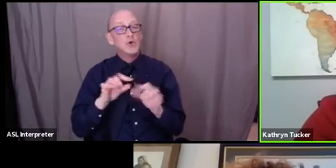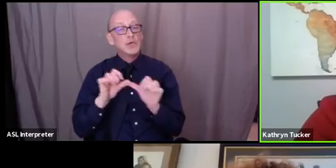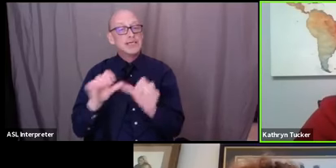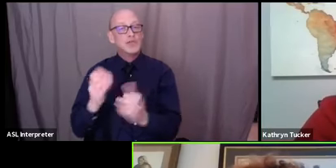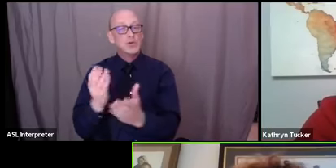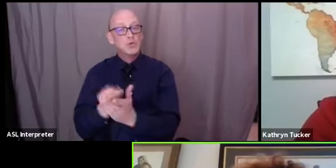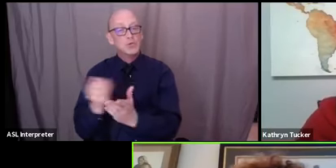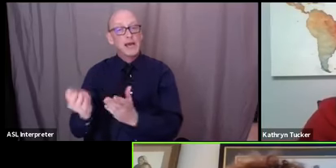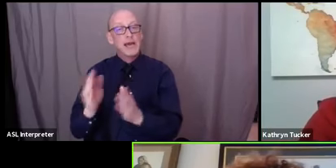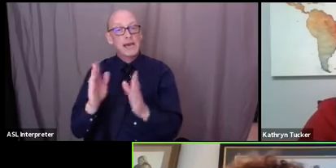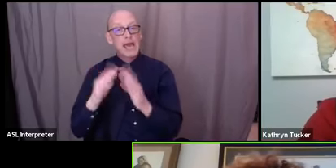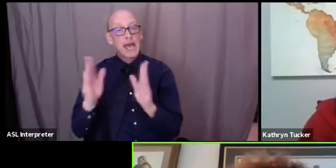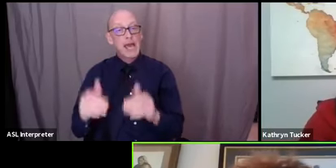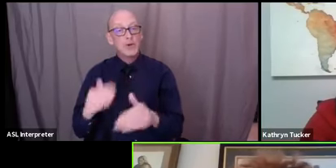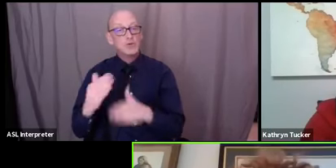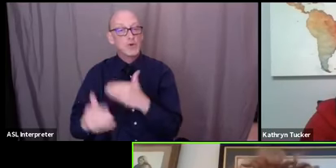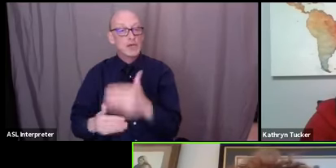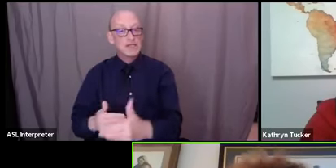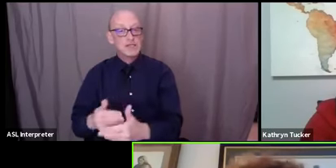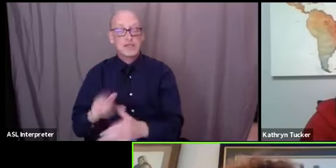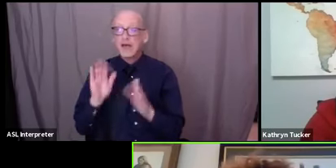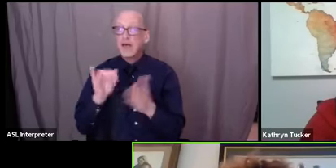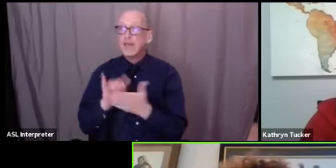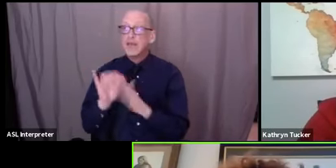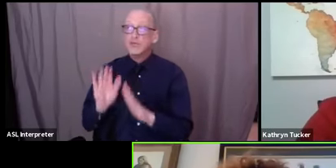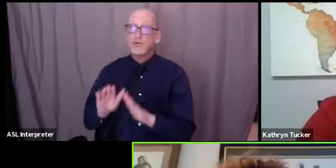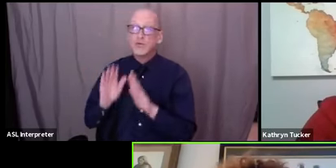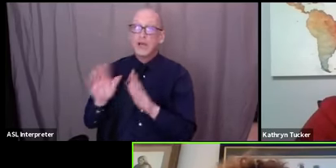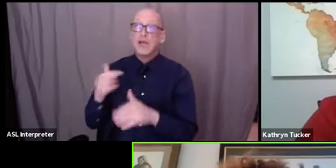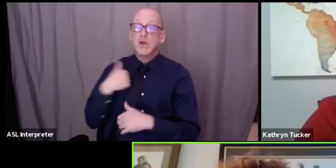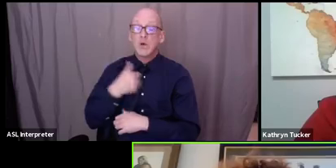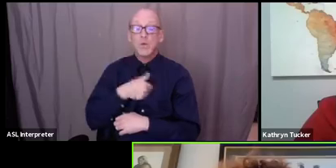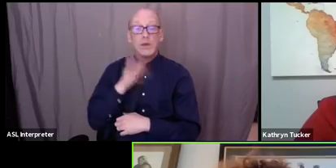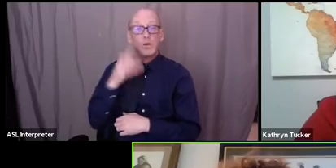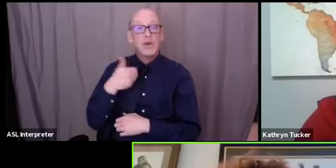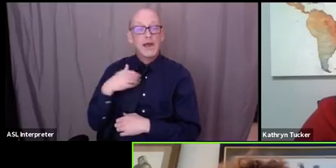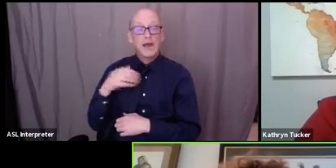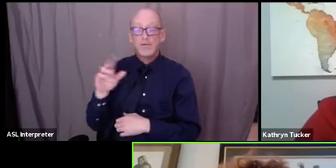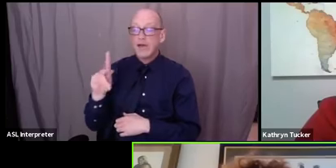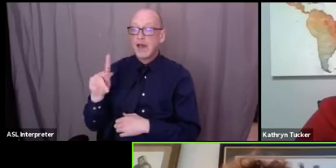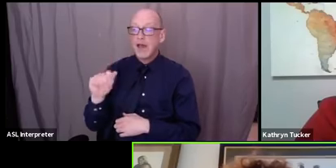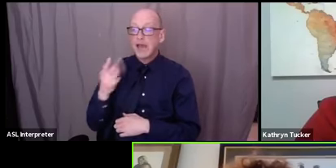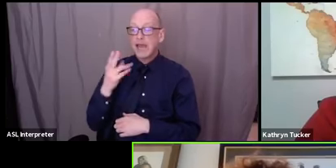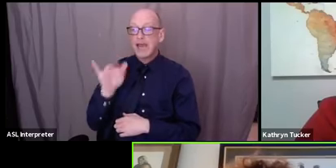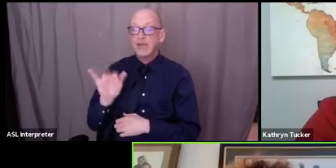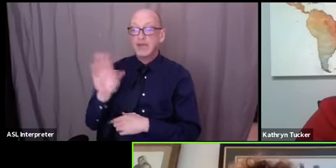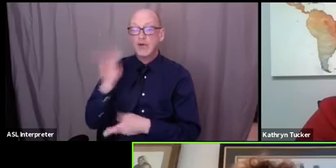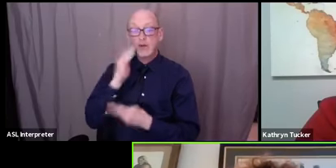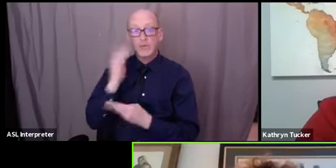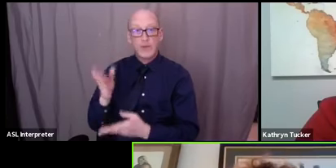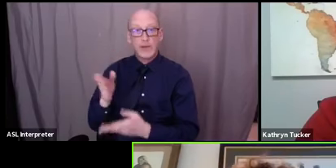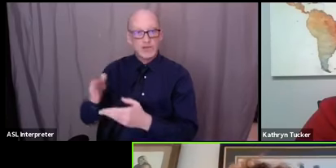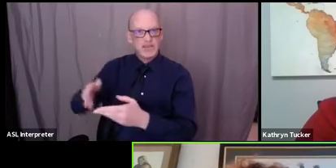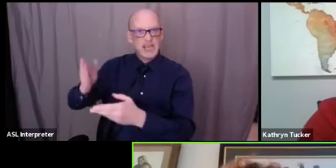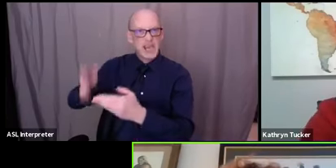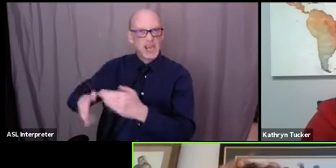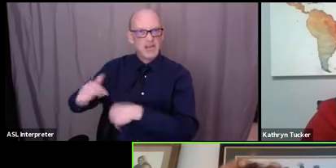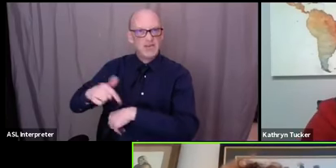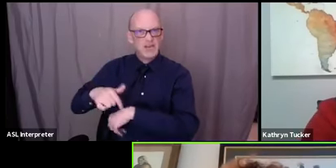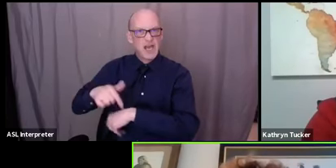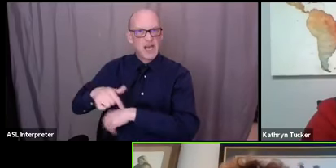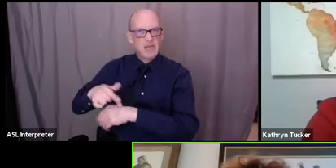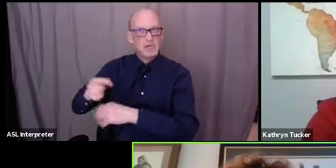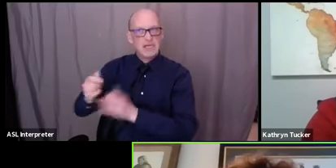that's great and we're going to have kathy's information for you at the end of our um at the end of our time together today